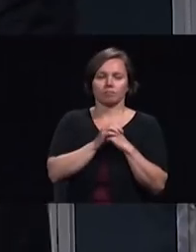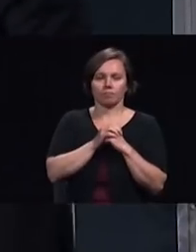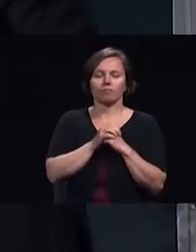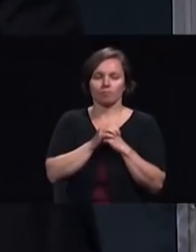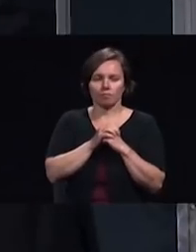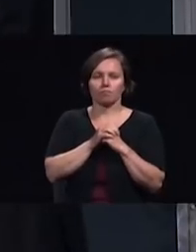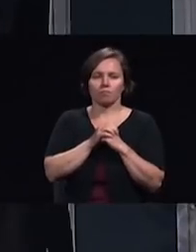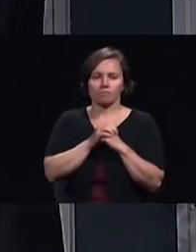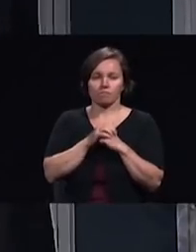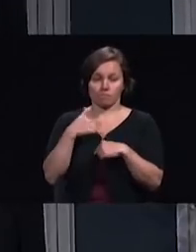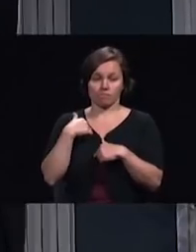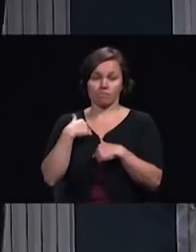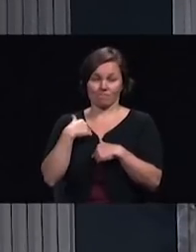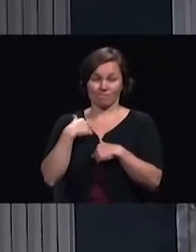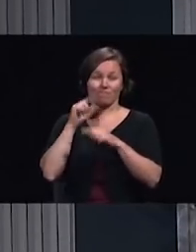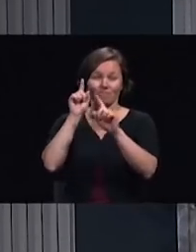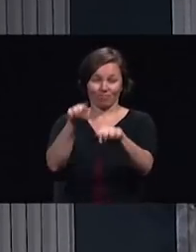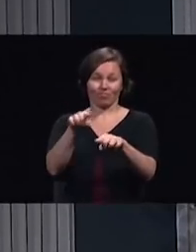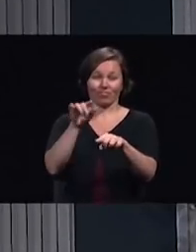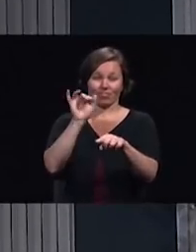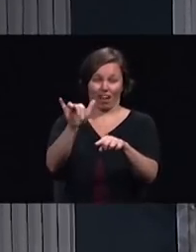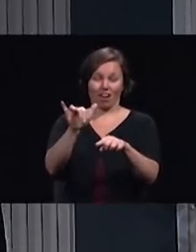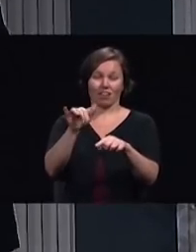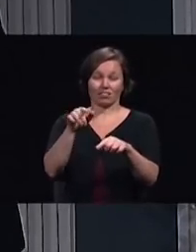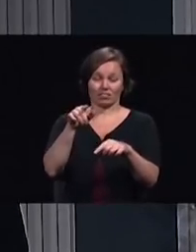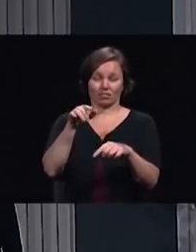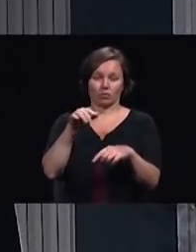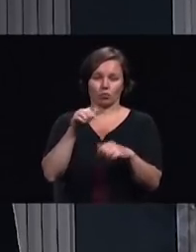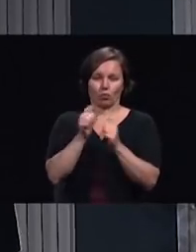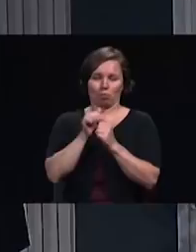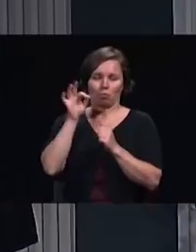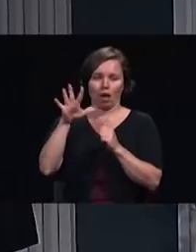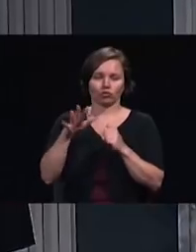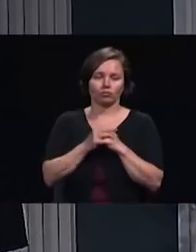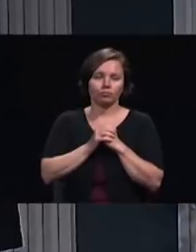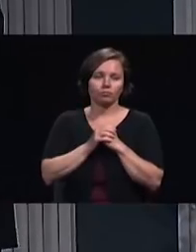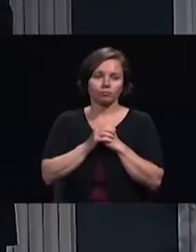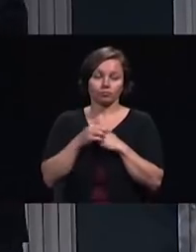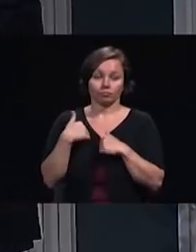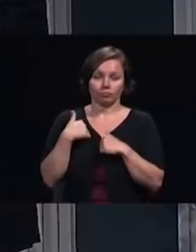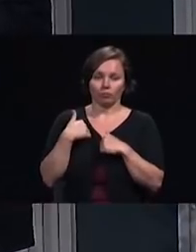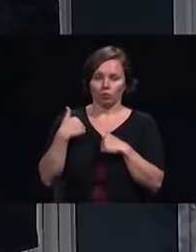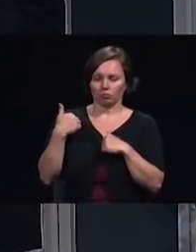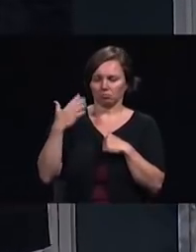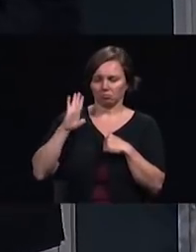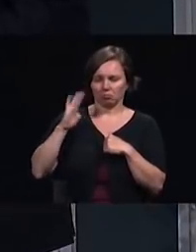praise God we have the same barber right okay all right